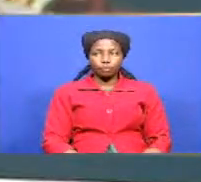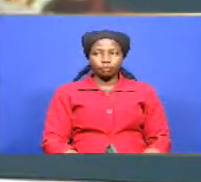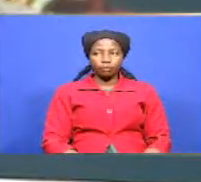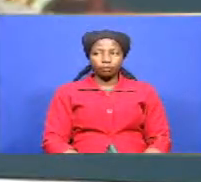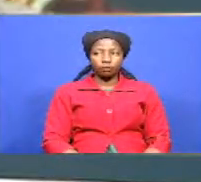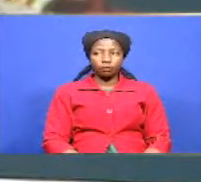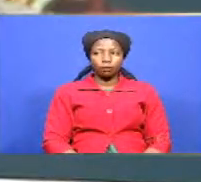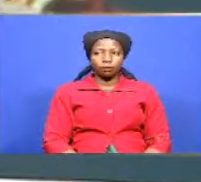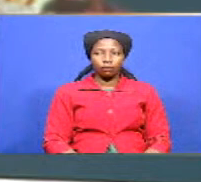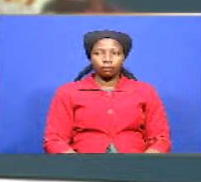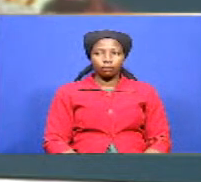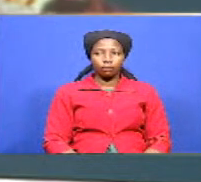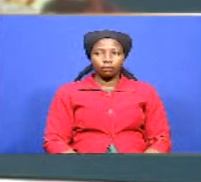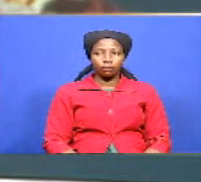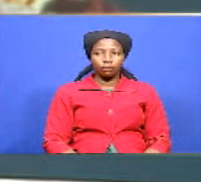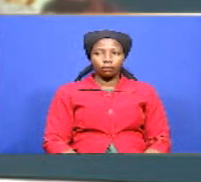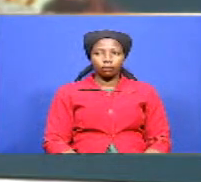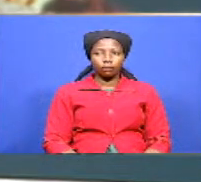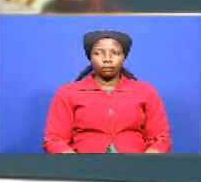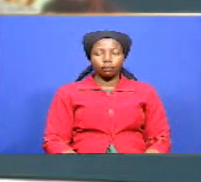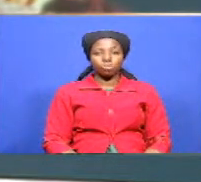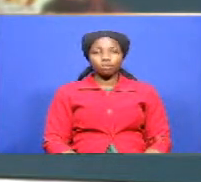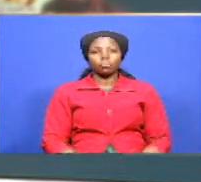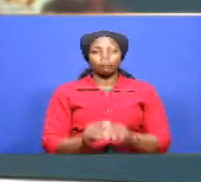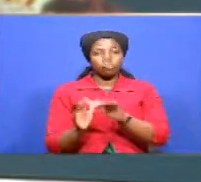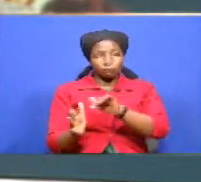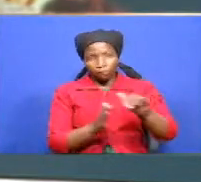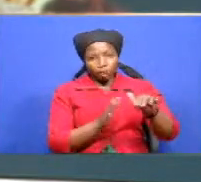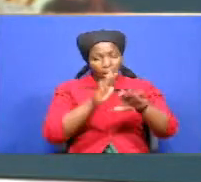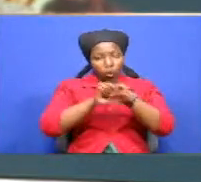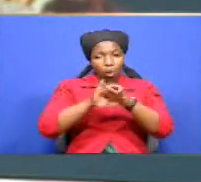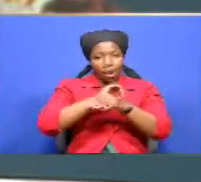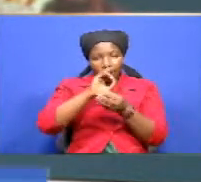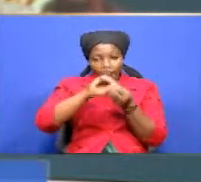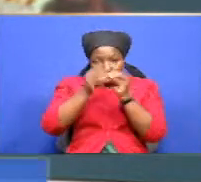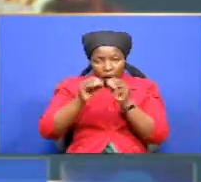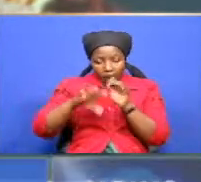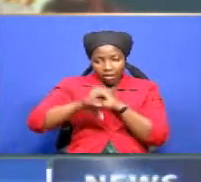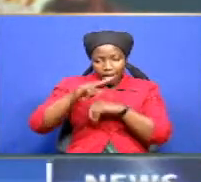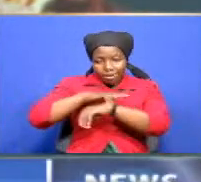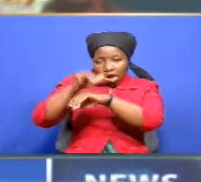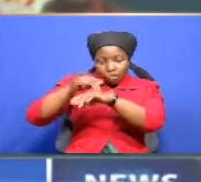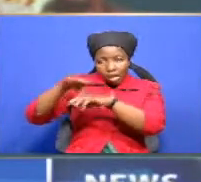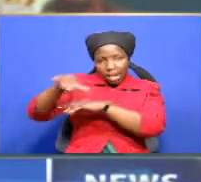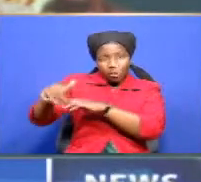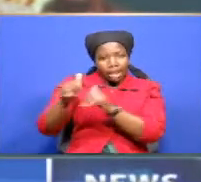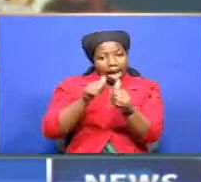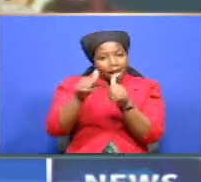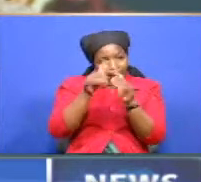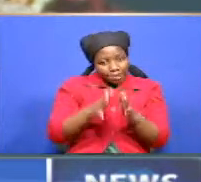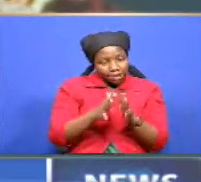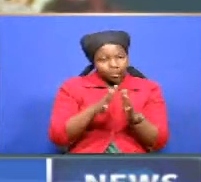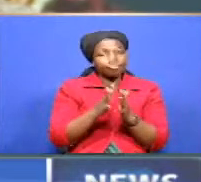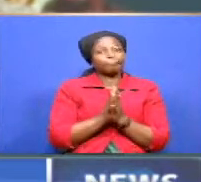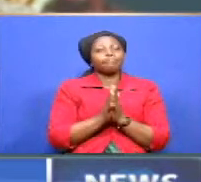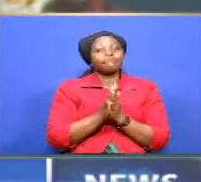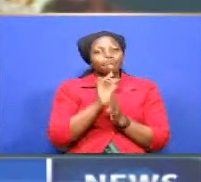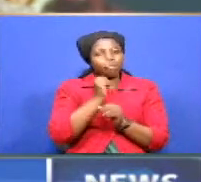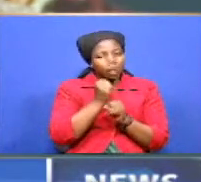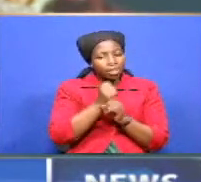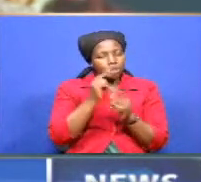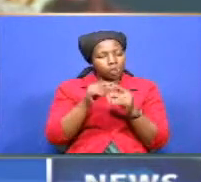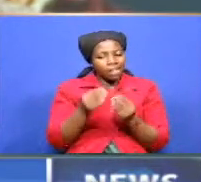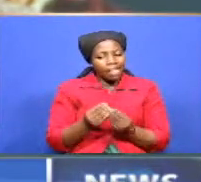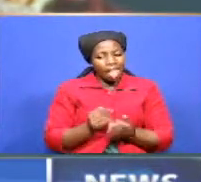And now moving on, a good number of national and county administration agencies are pulling all stops to help mitigate